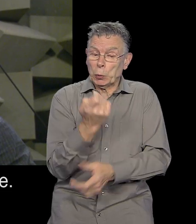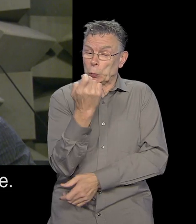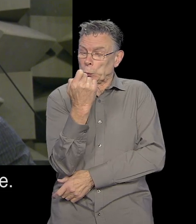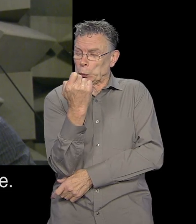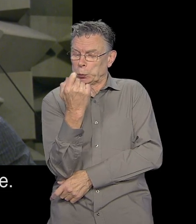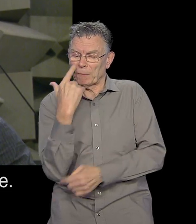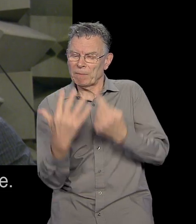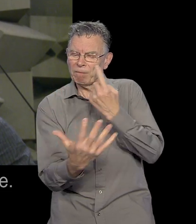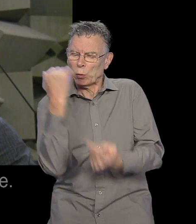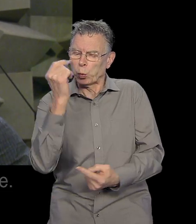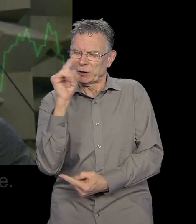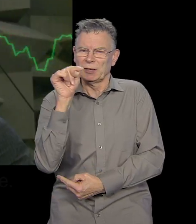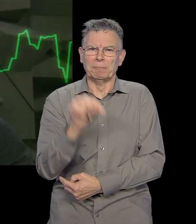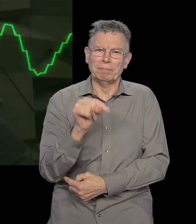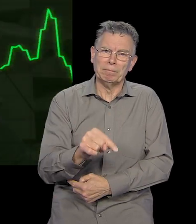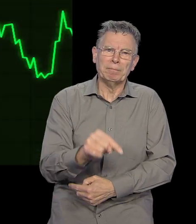getting really close.